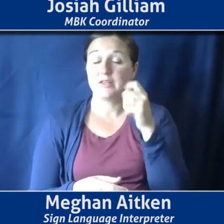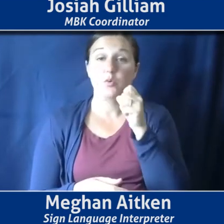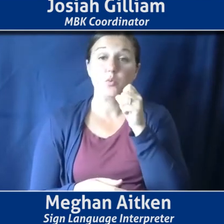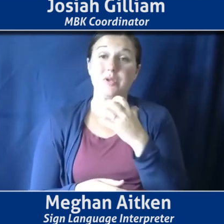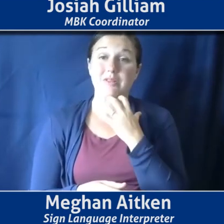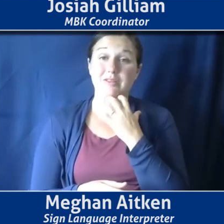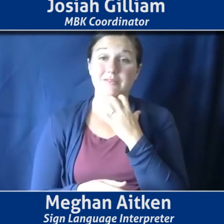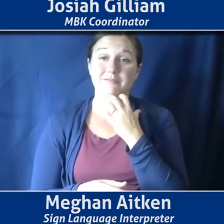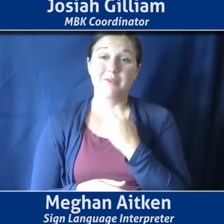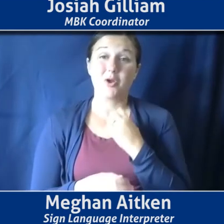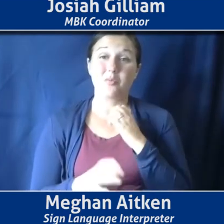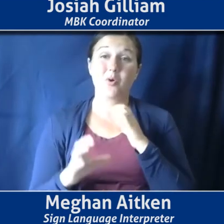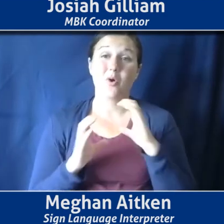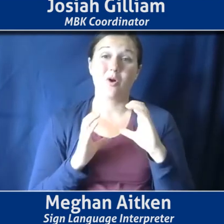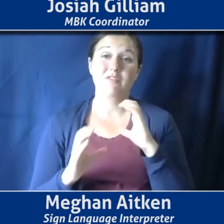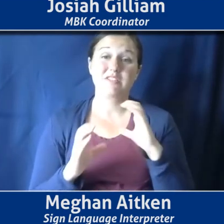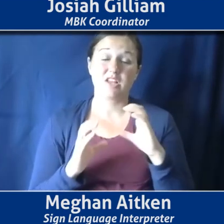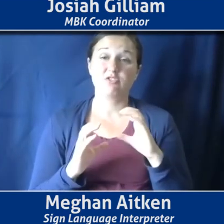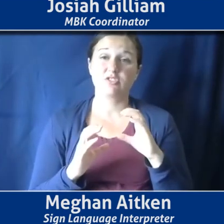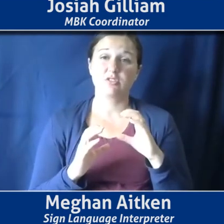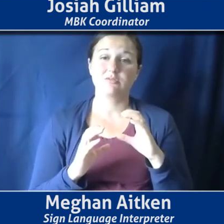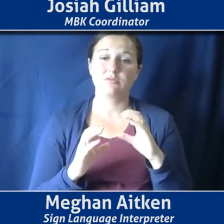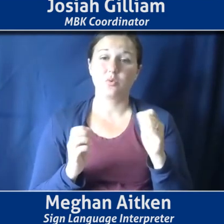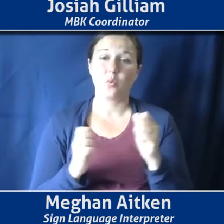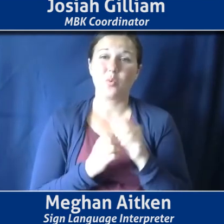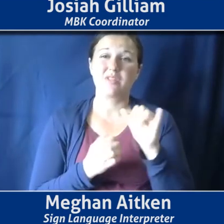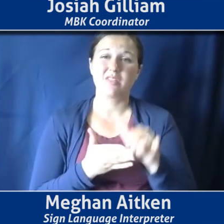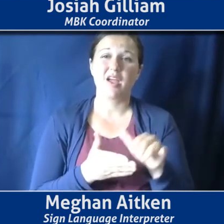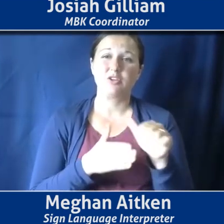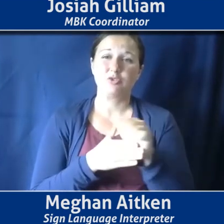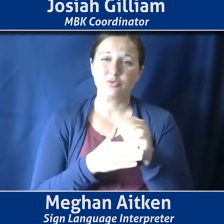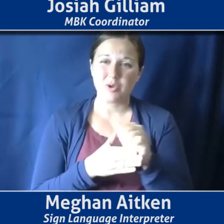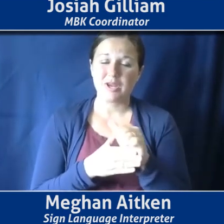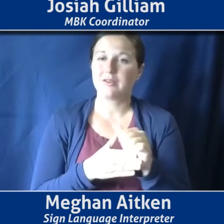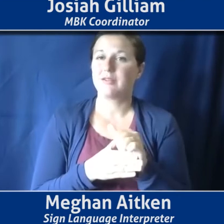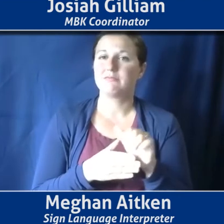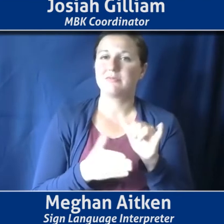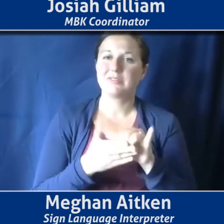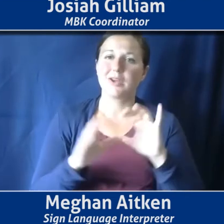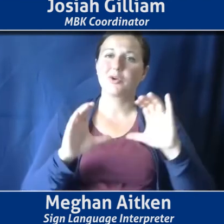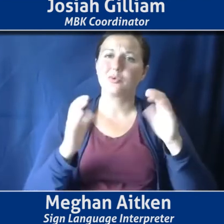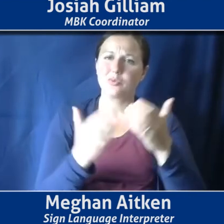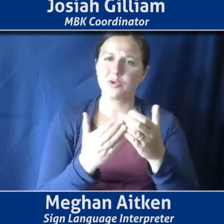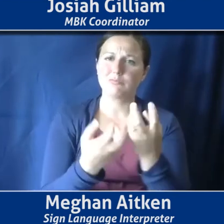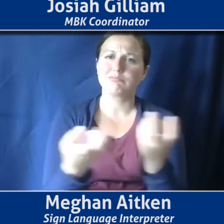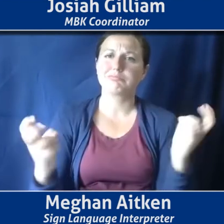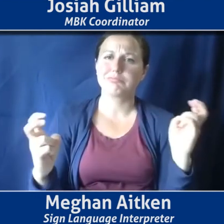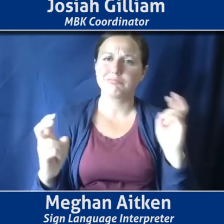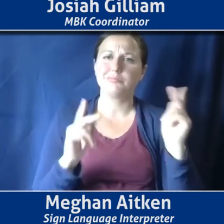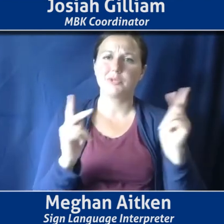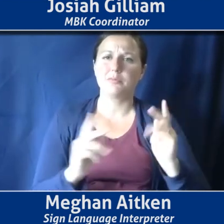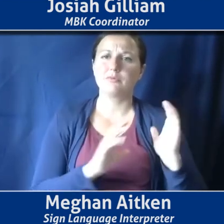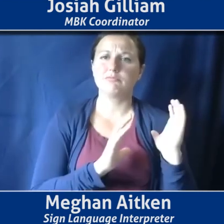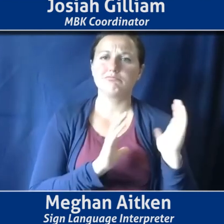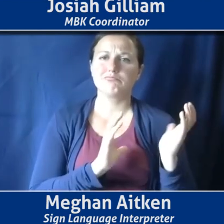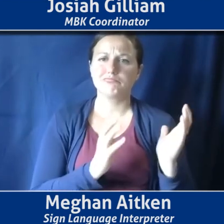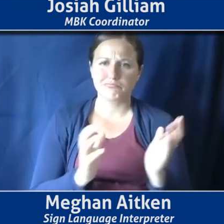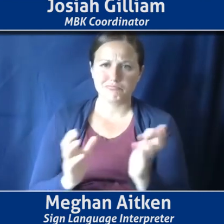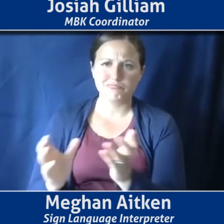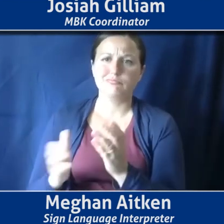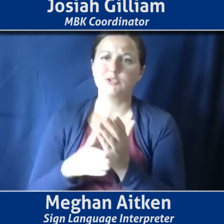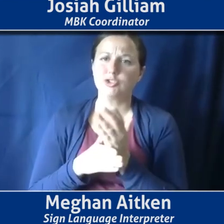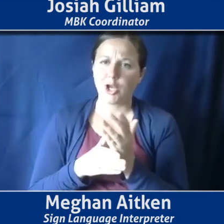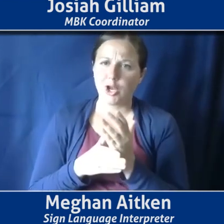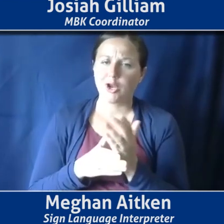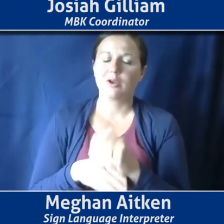conversation that the group came together and had in that, in that training. Thank you very much. Um, also, I wanted to